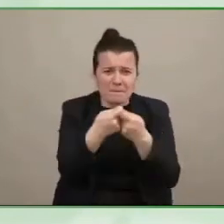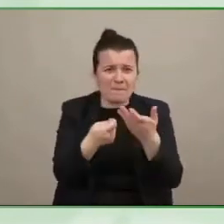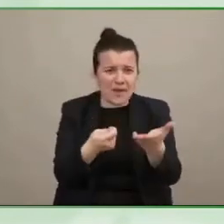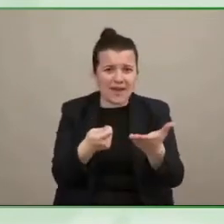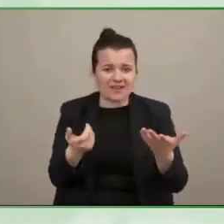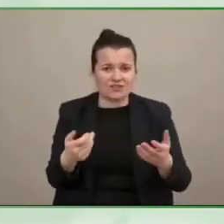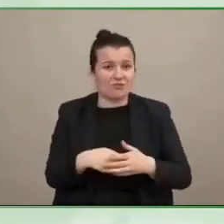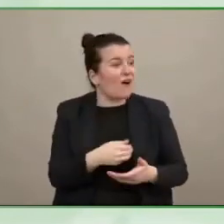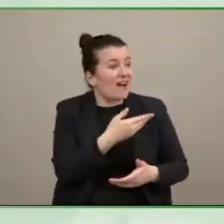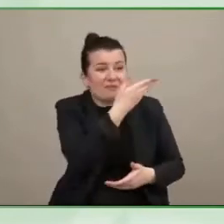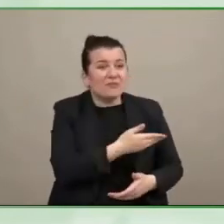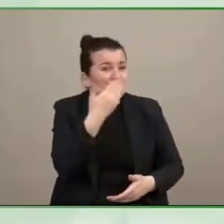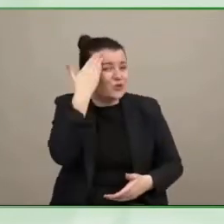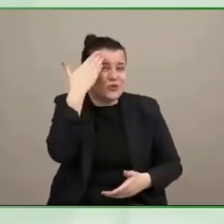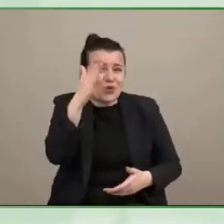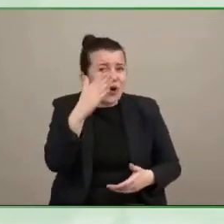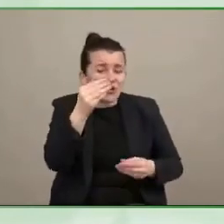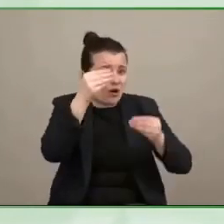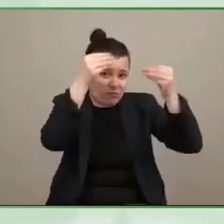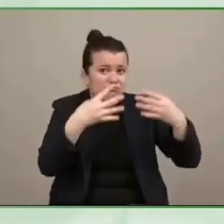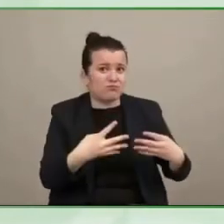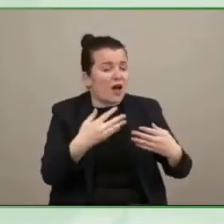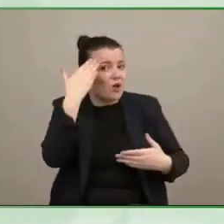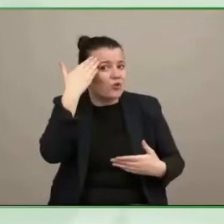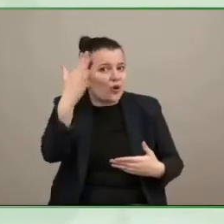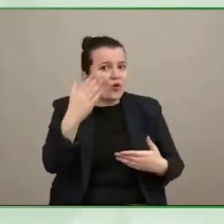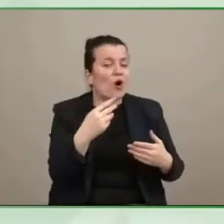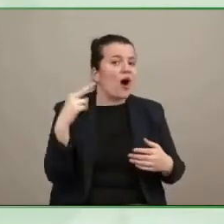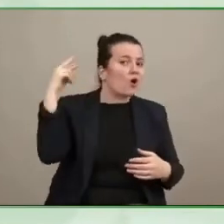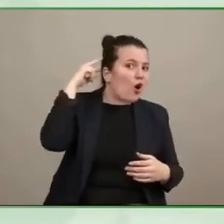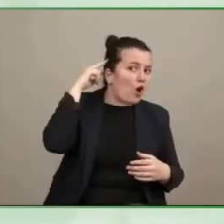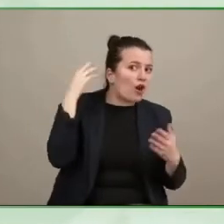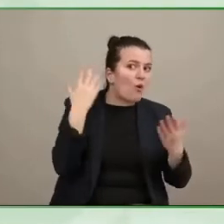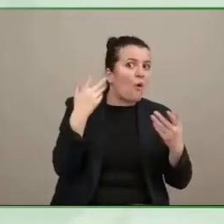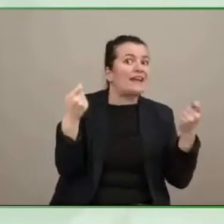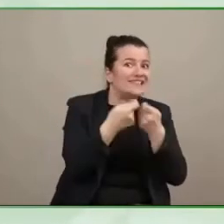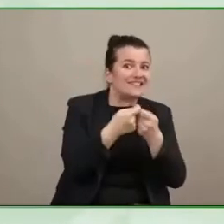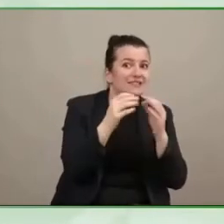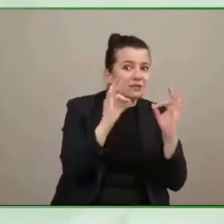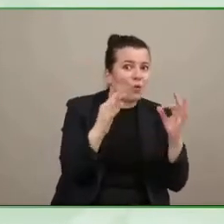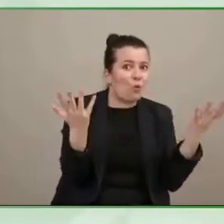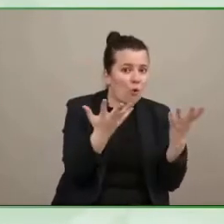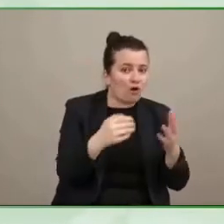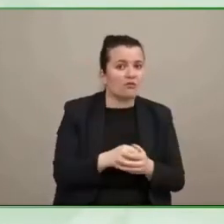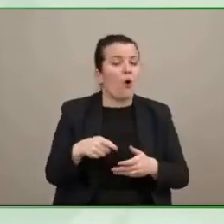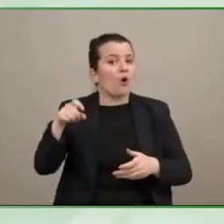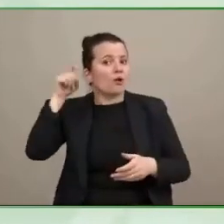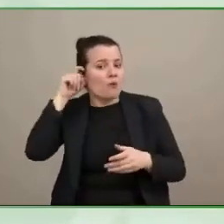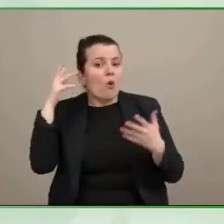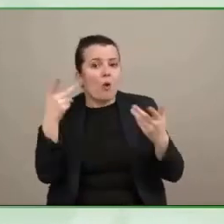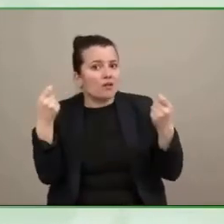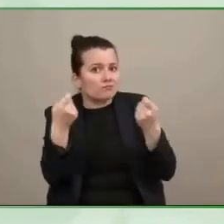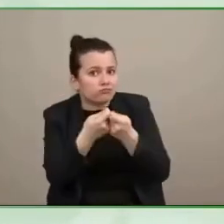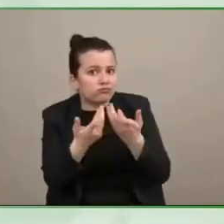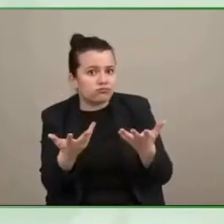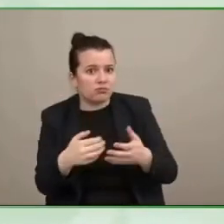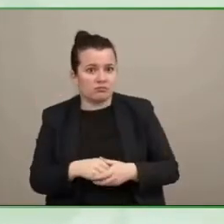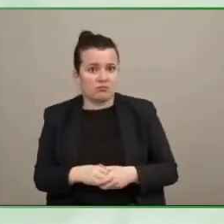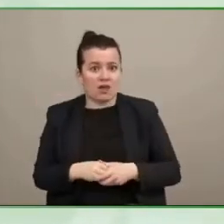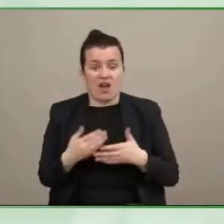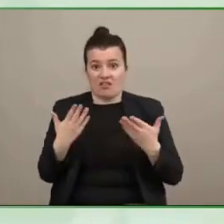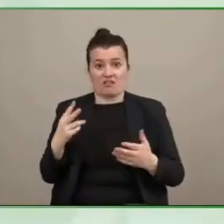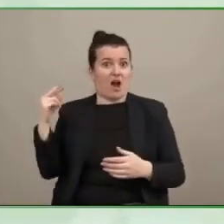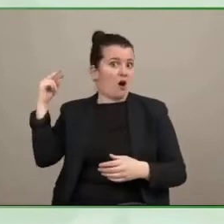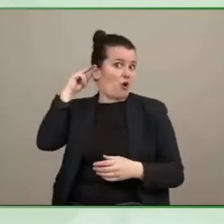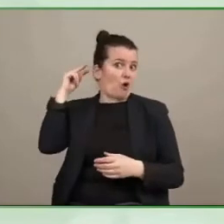aid doesn't have the data you could be having some very serious surgery now cochlear implants are are critical for people